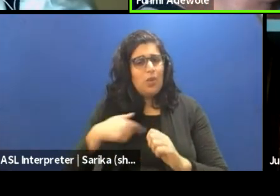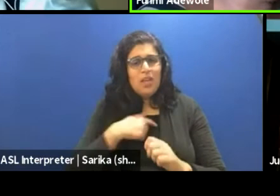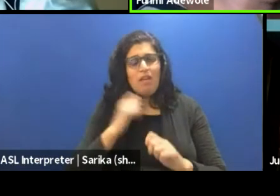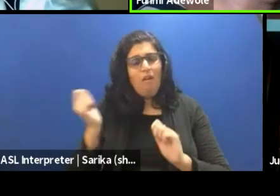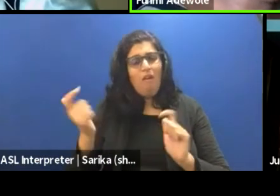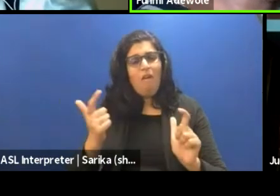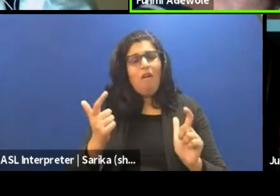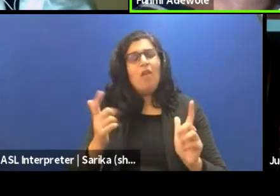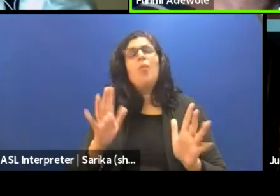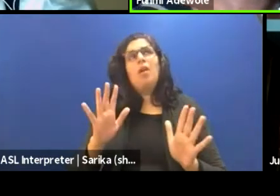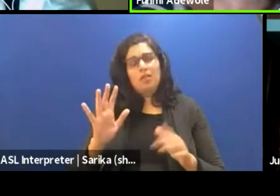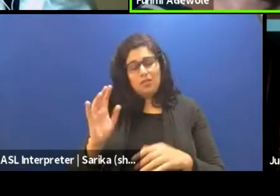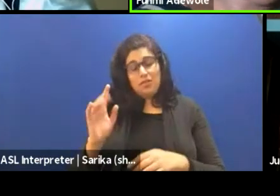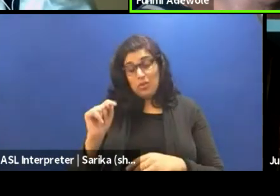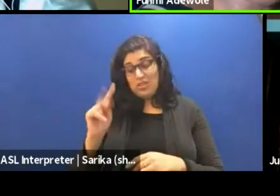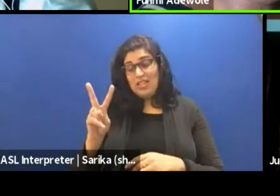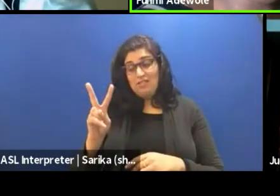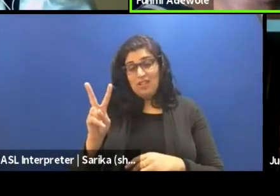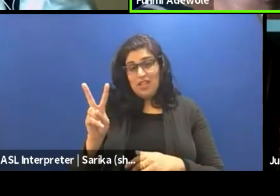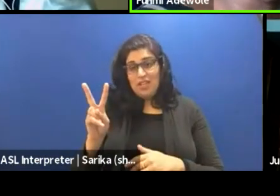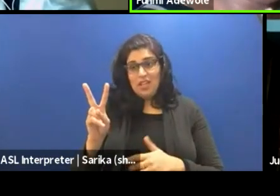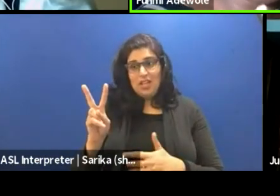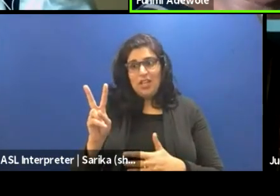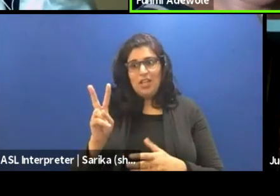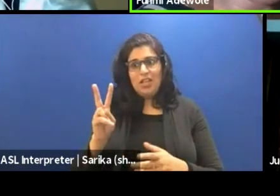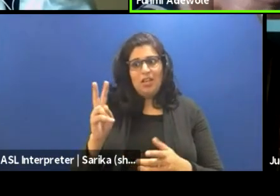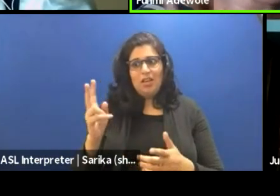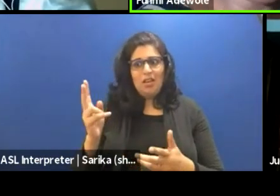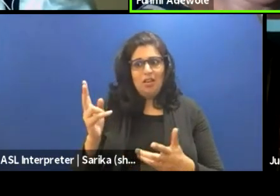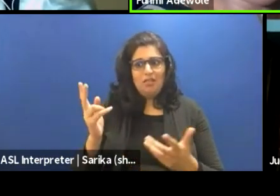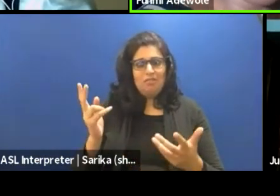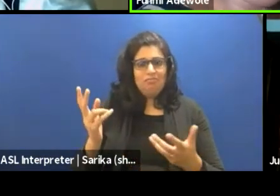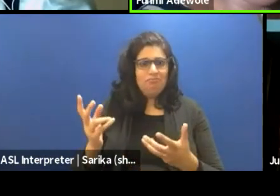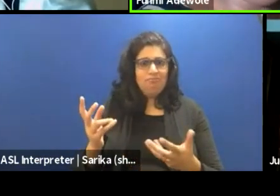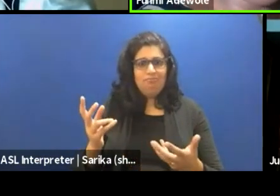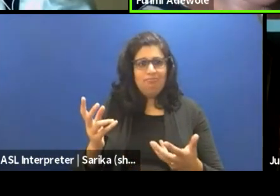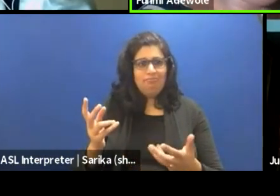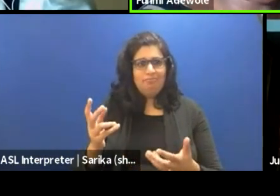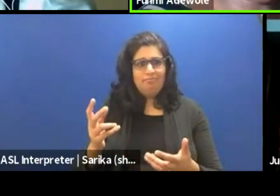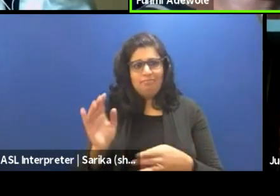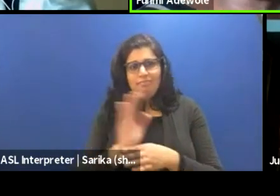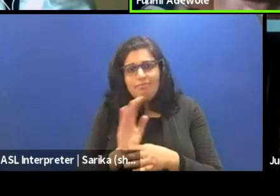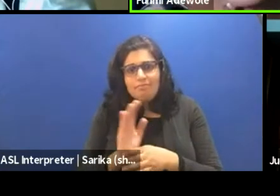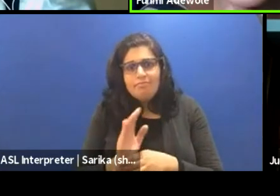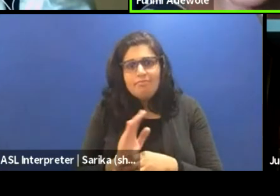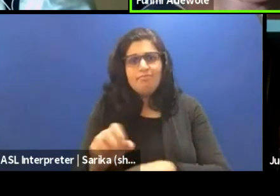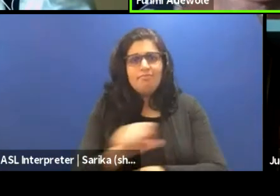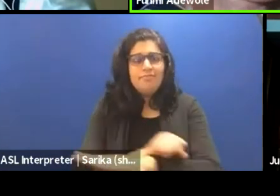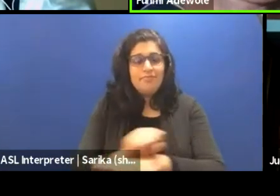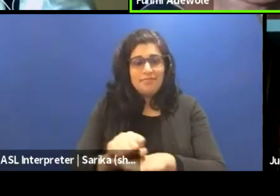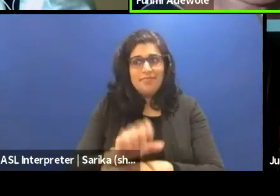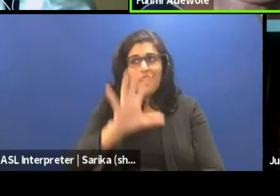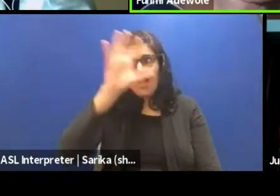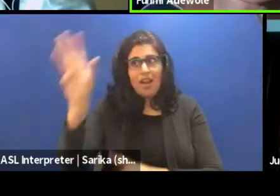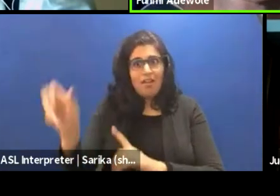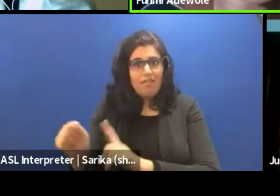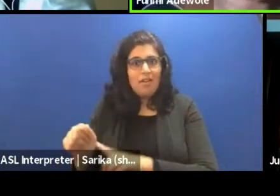coming of TV and the coming of a film and stage in Africa, we've had